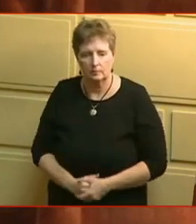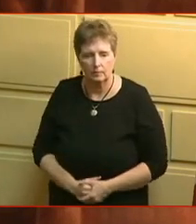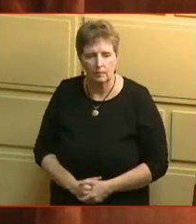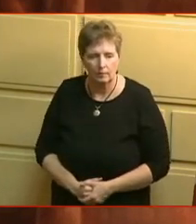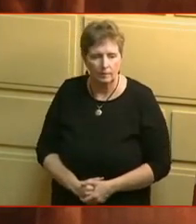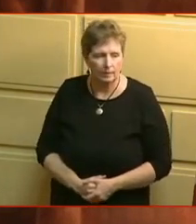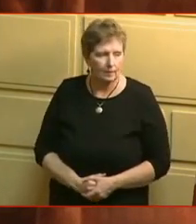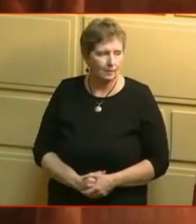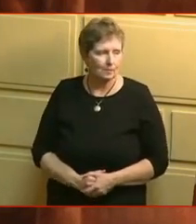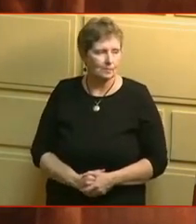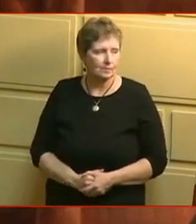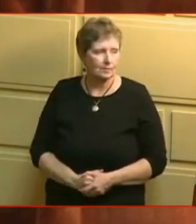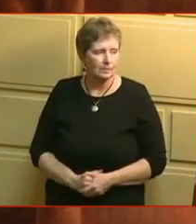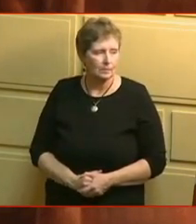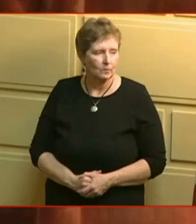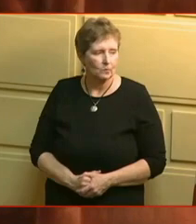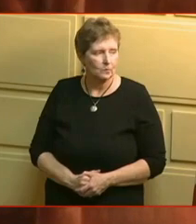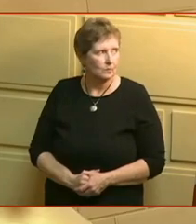Representative Backerman.